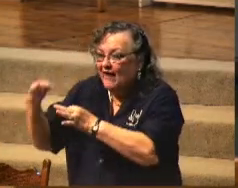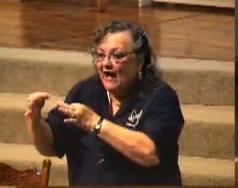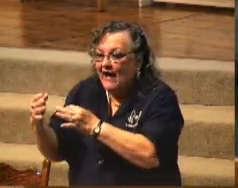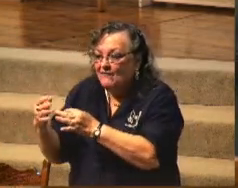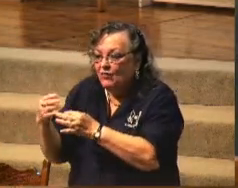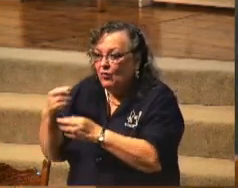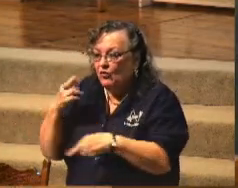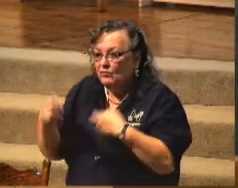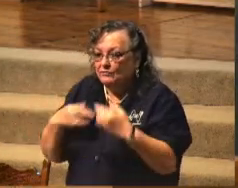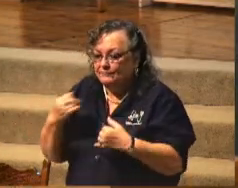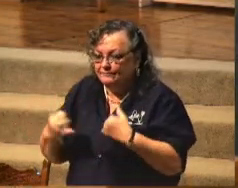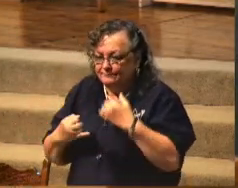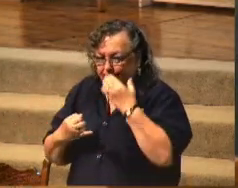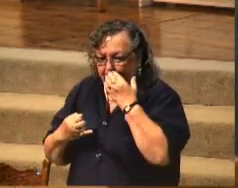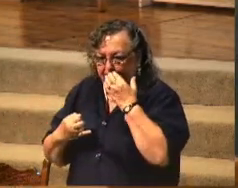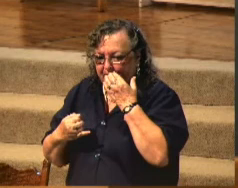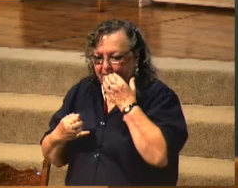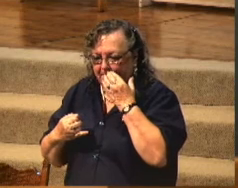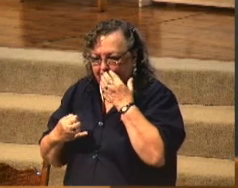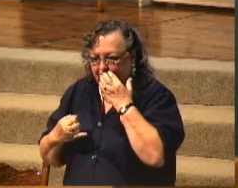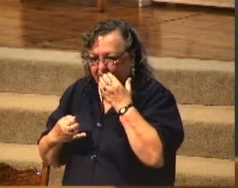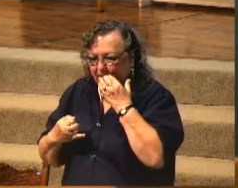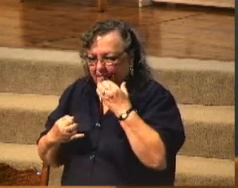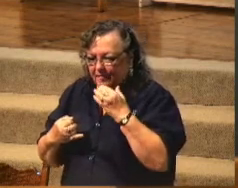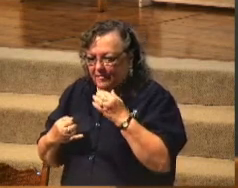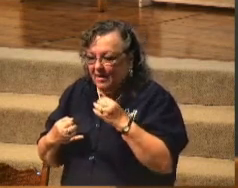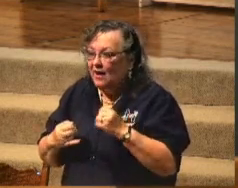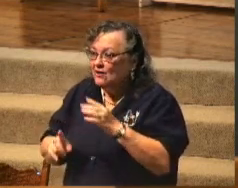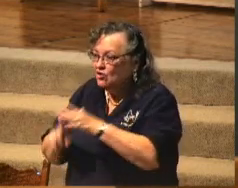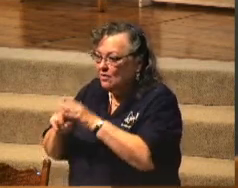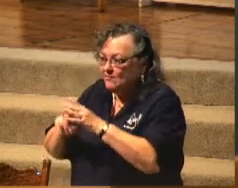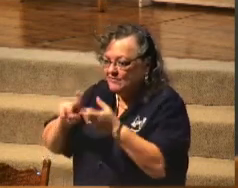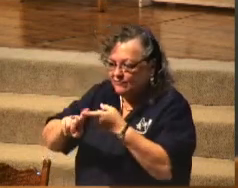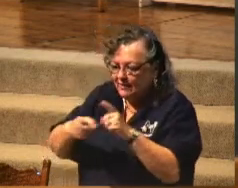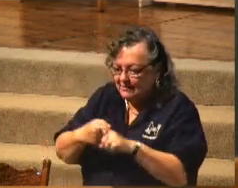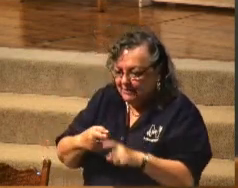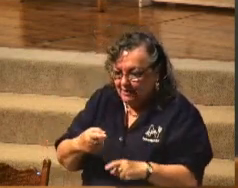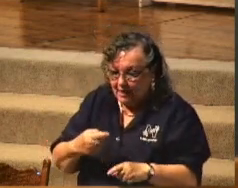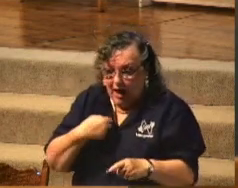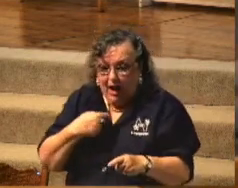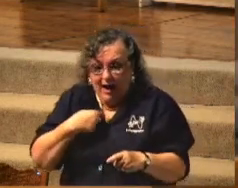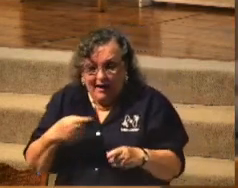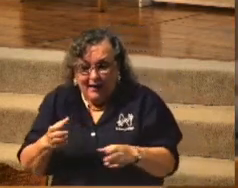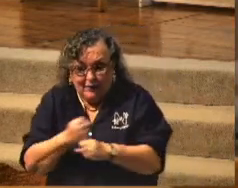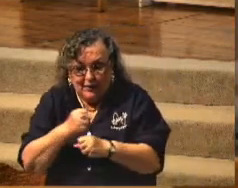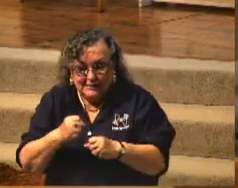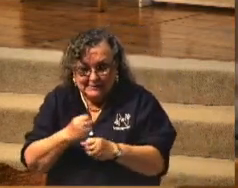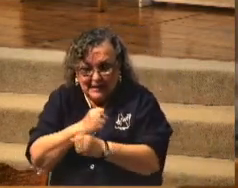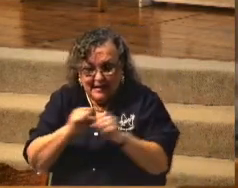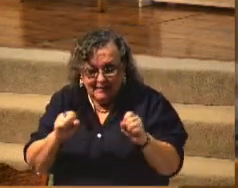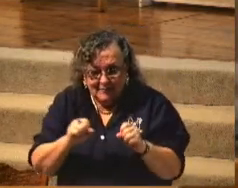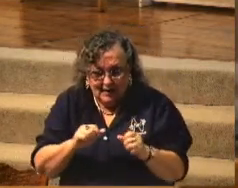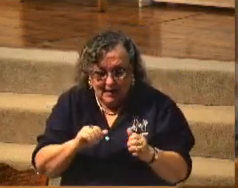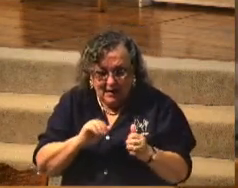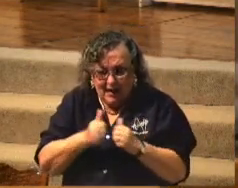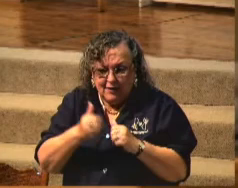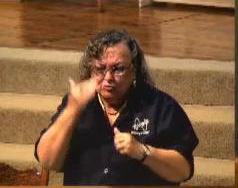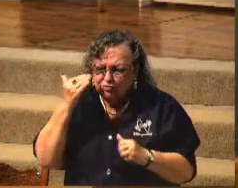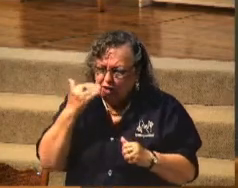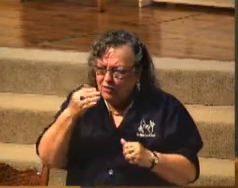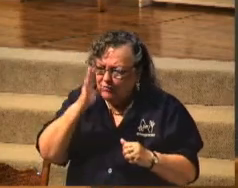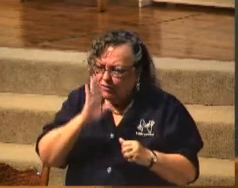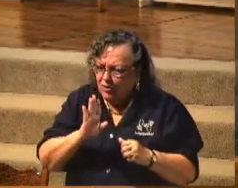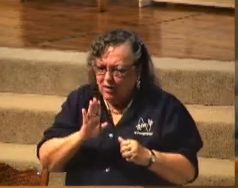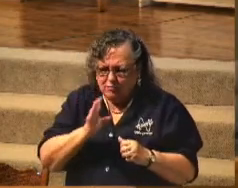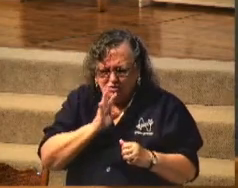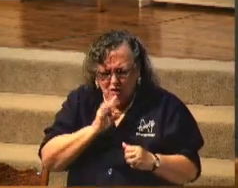Next day, he showed up with his friends and he told them that he got saved. They said, well, how'd you know? How'd you know that God was